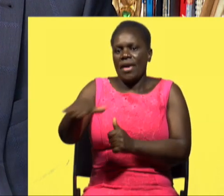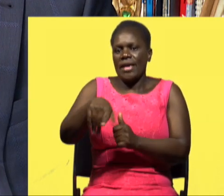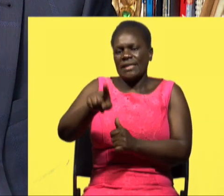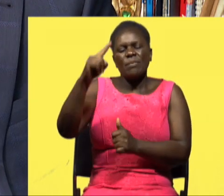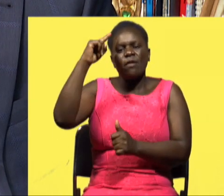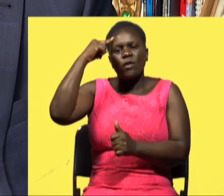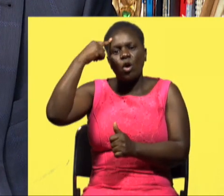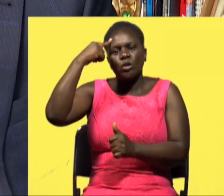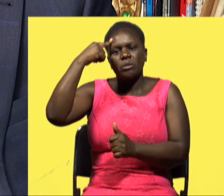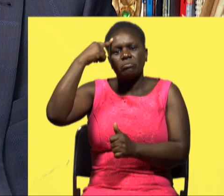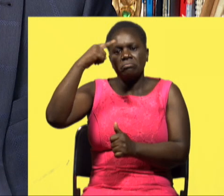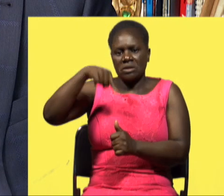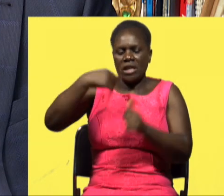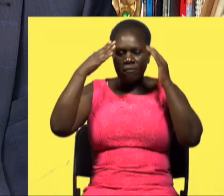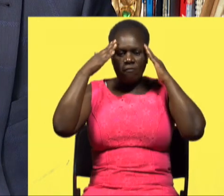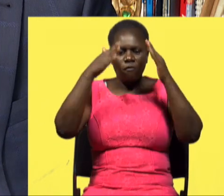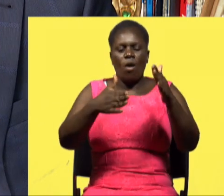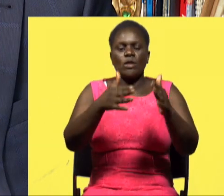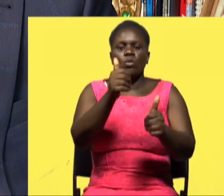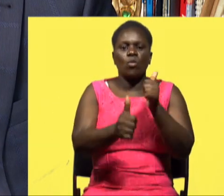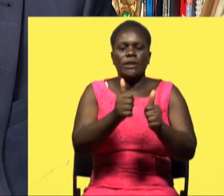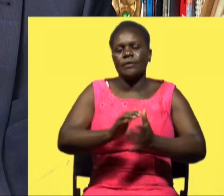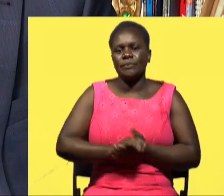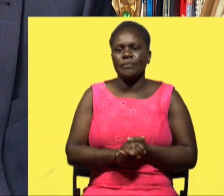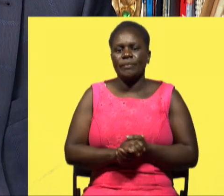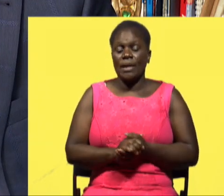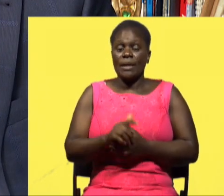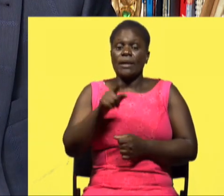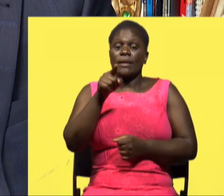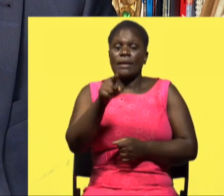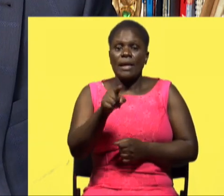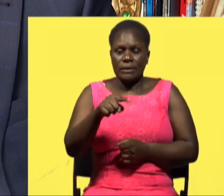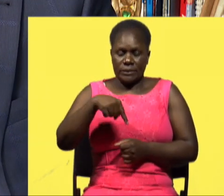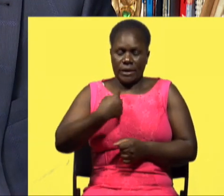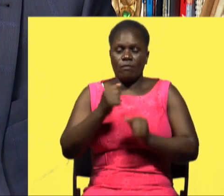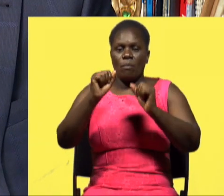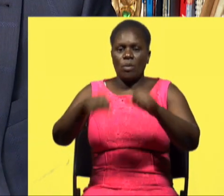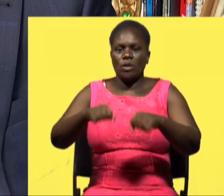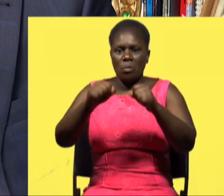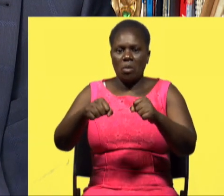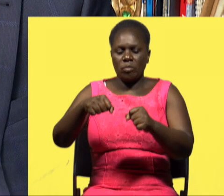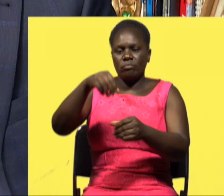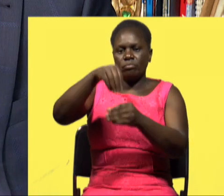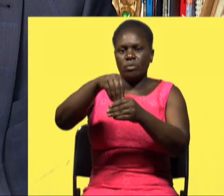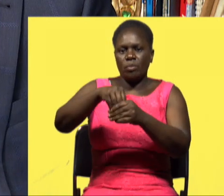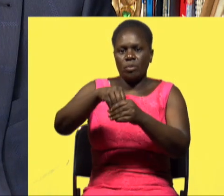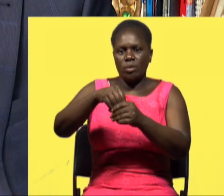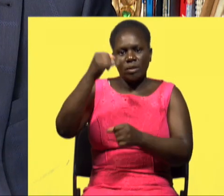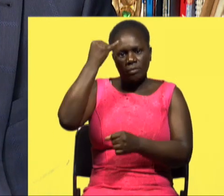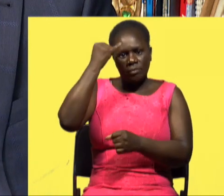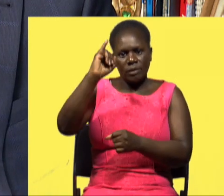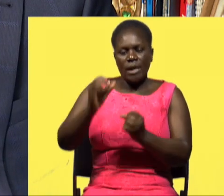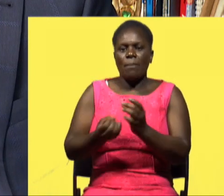other areas they thought uh we could focus on with that we were able to engage with